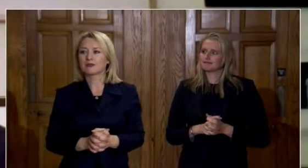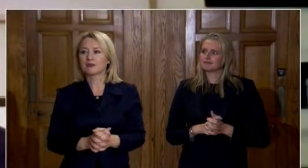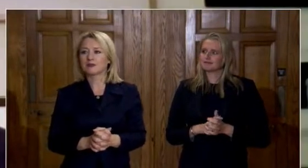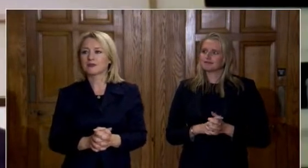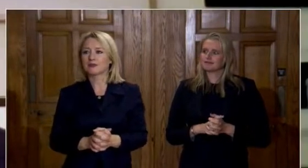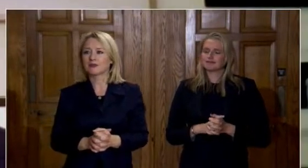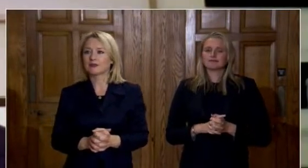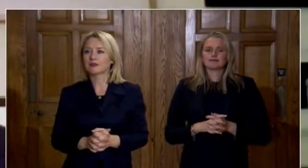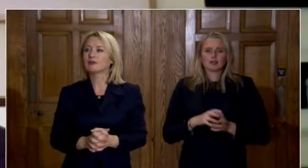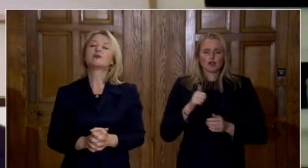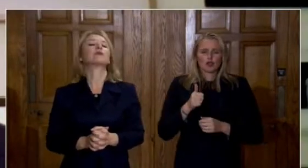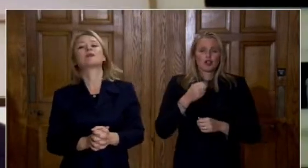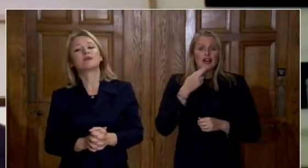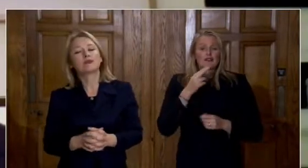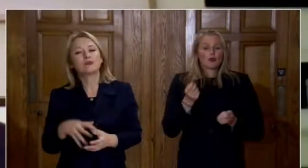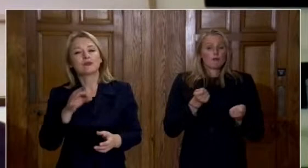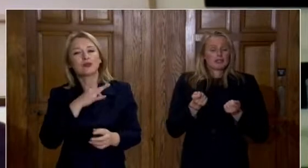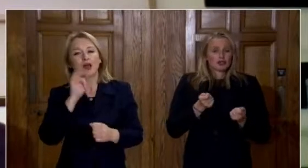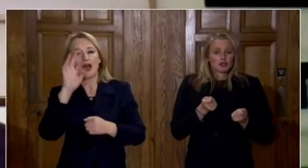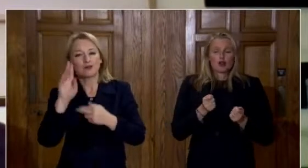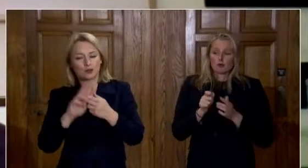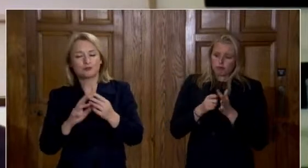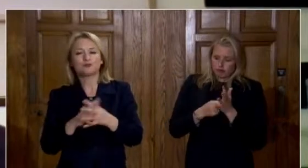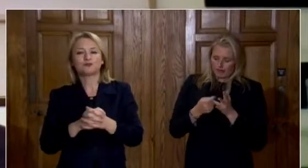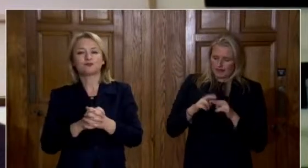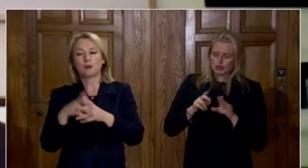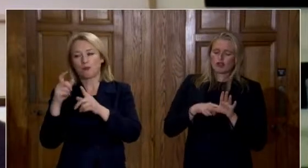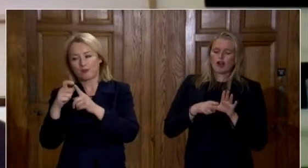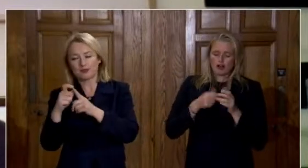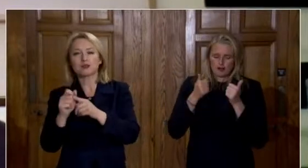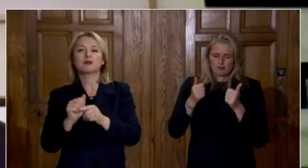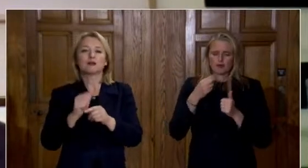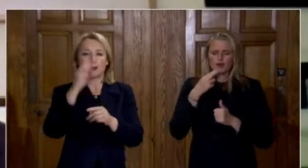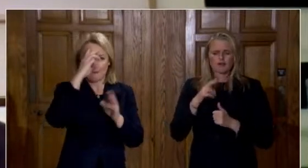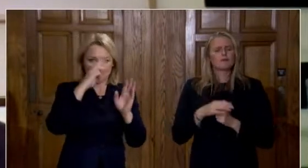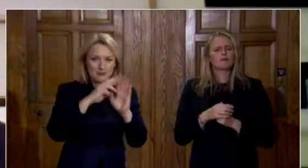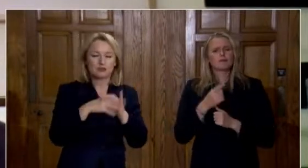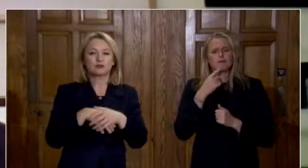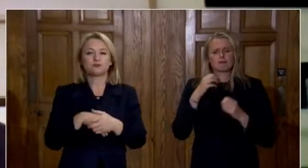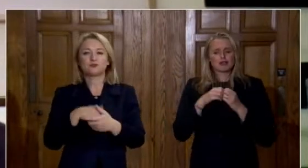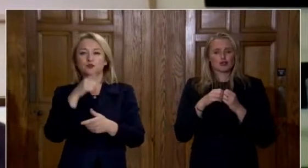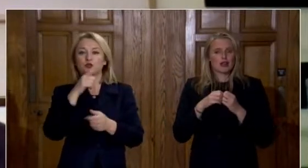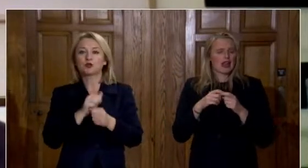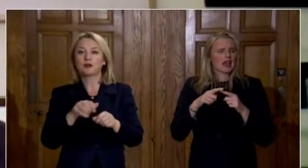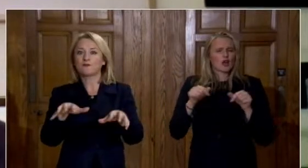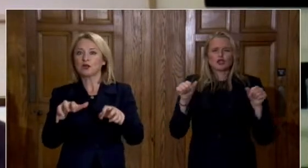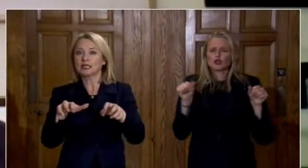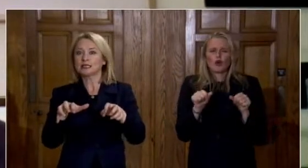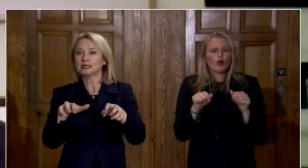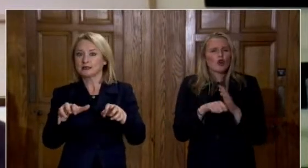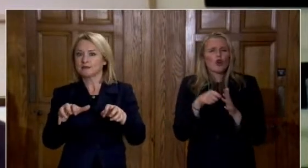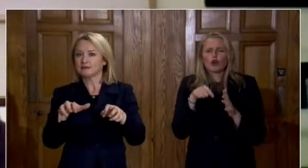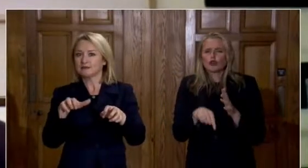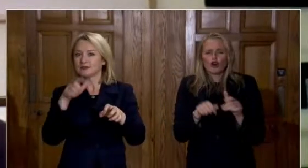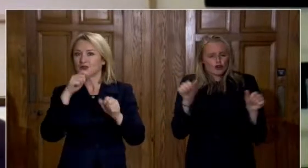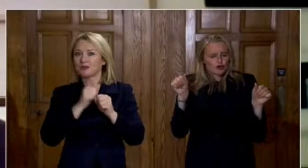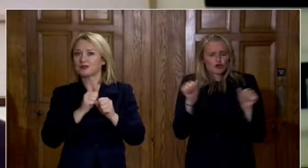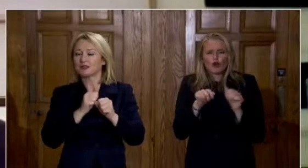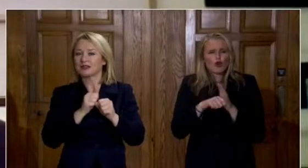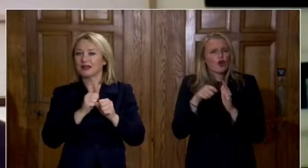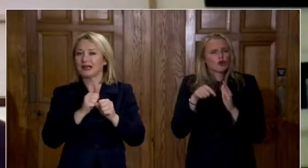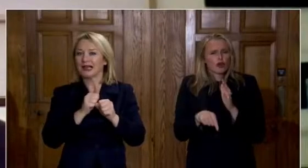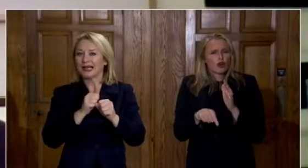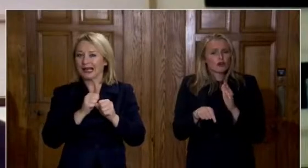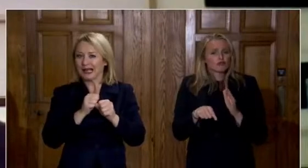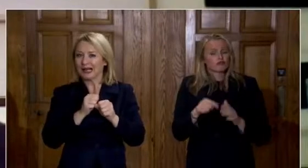afternoon mr um professor young you mentioned there that uh the circle breaker as it's described um you're certainly not